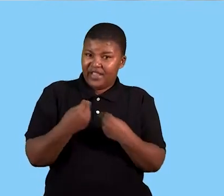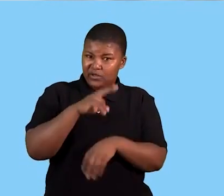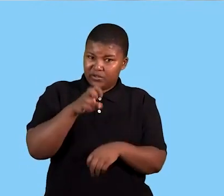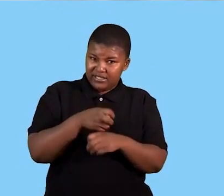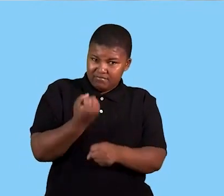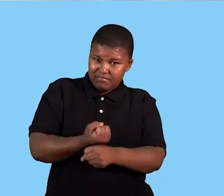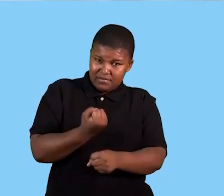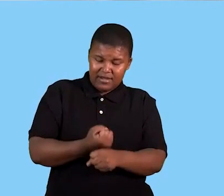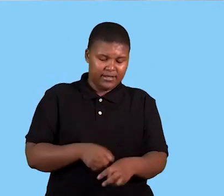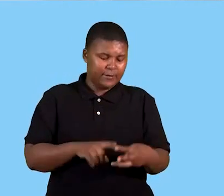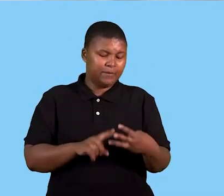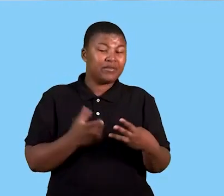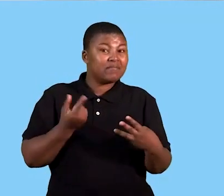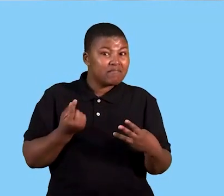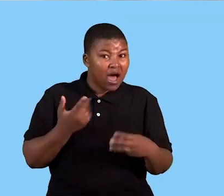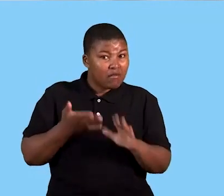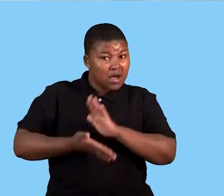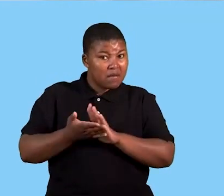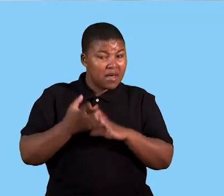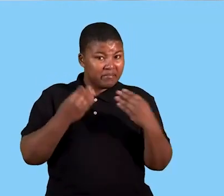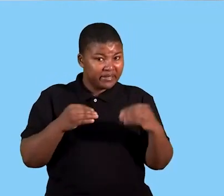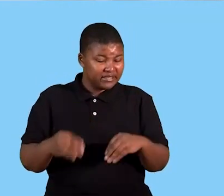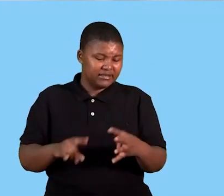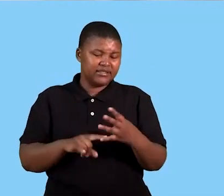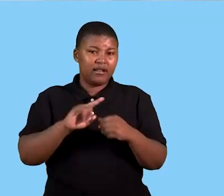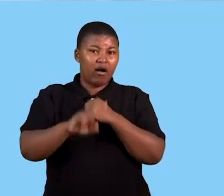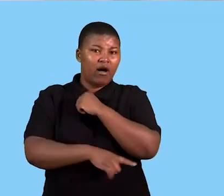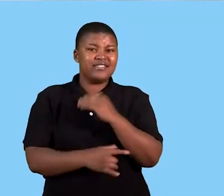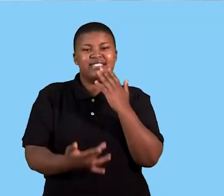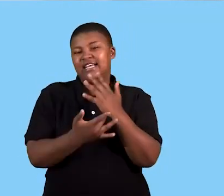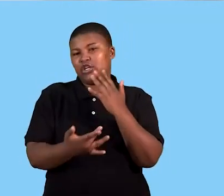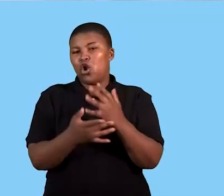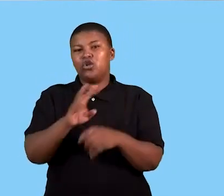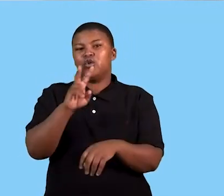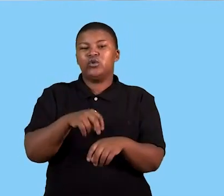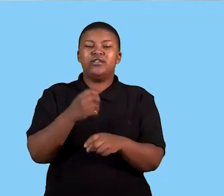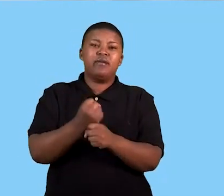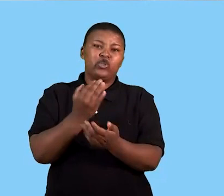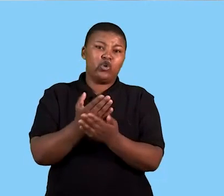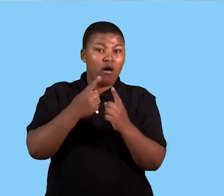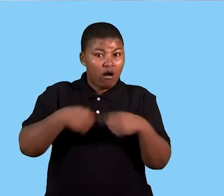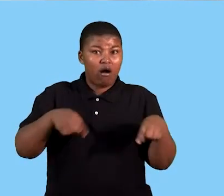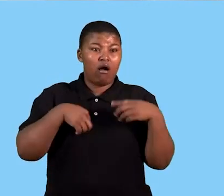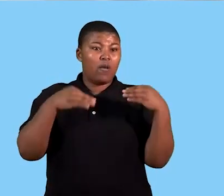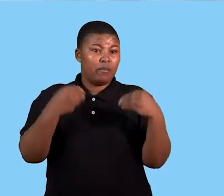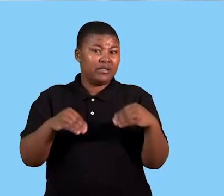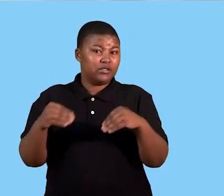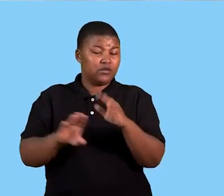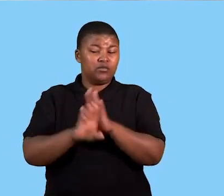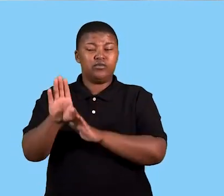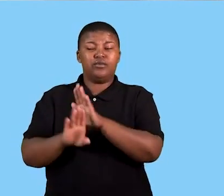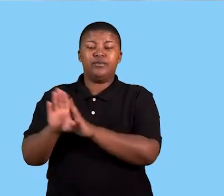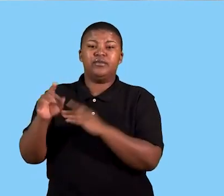the materials we use to produce, the money we need to run the business, and of course the technology we need to have our